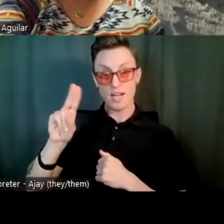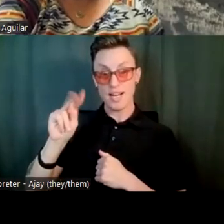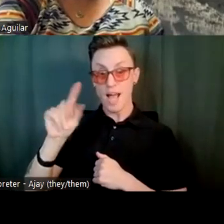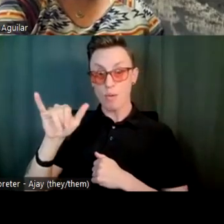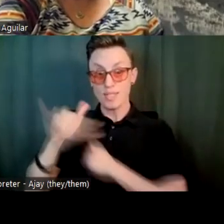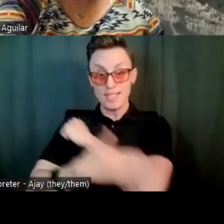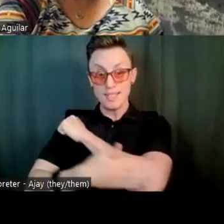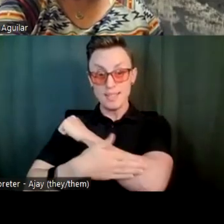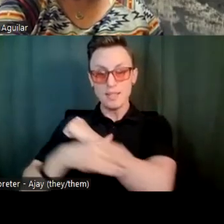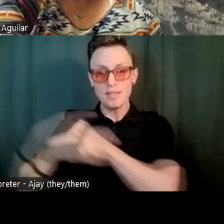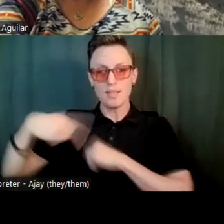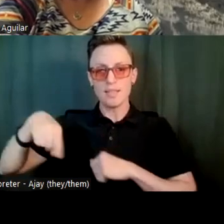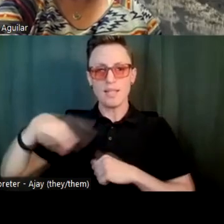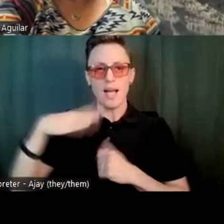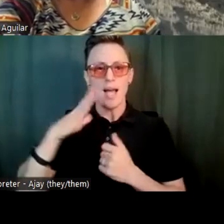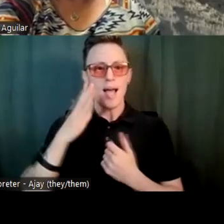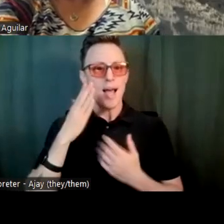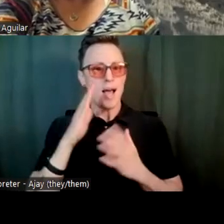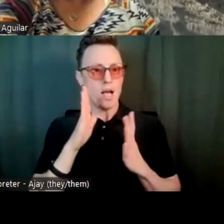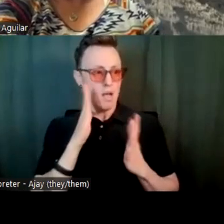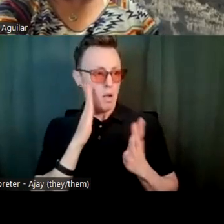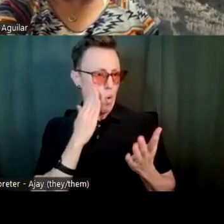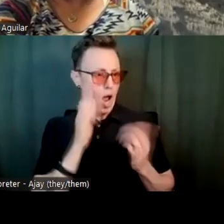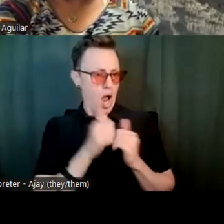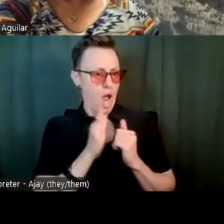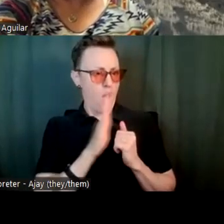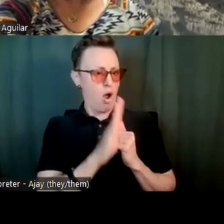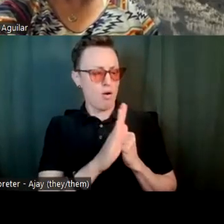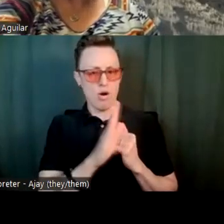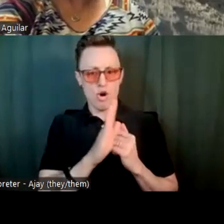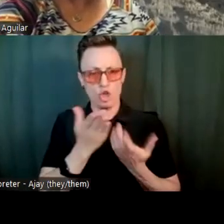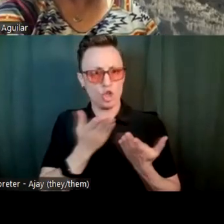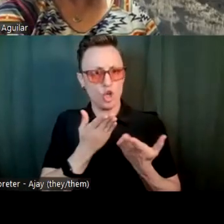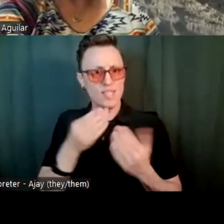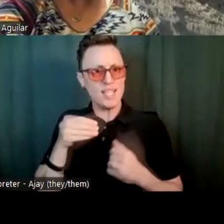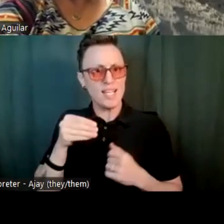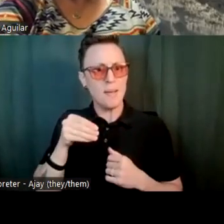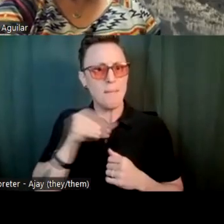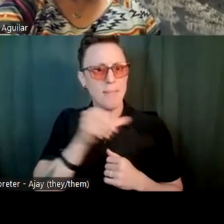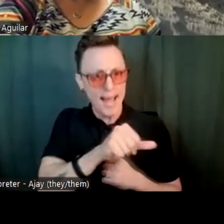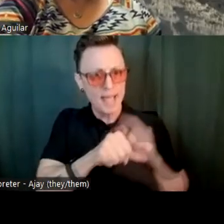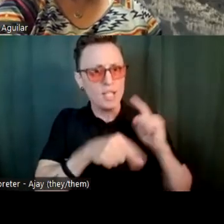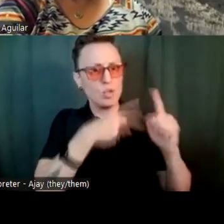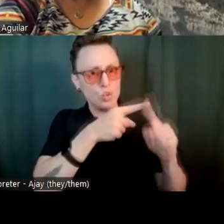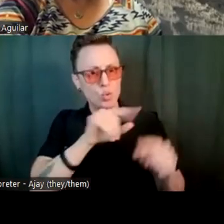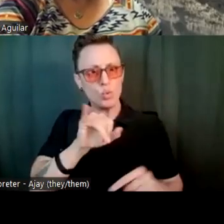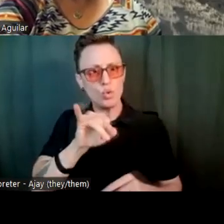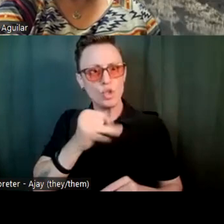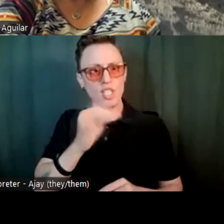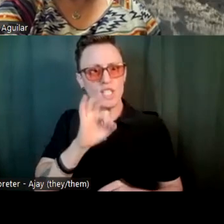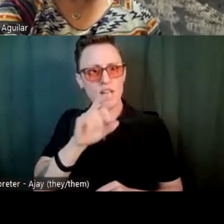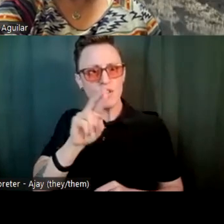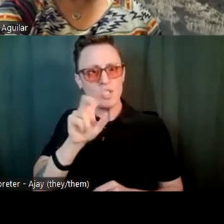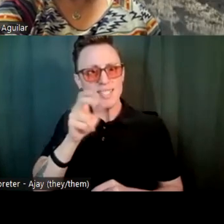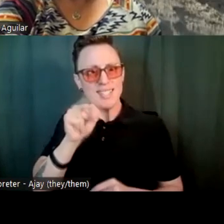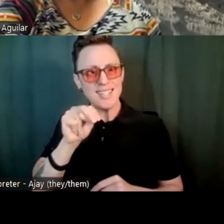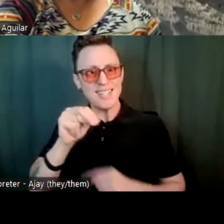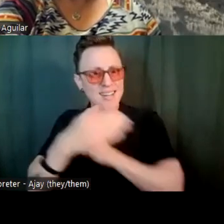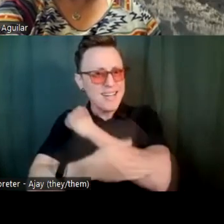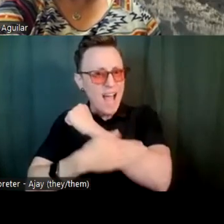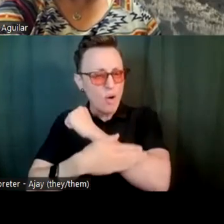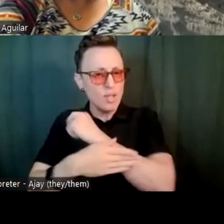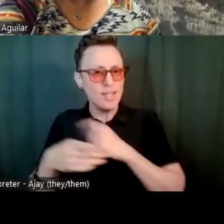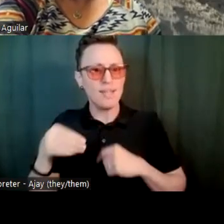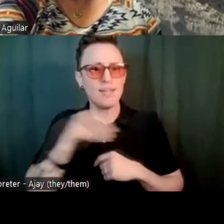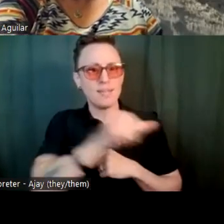somehow her services are being paid for by Denver County to Jefferson County. And all of a sudden, Denver County, I think, had a